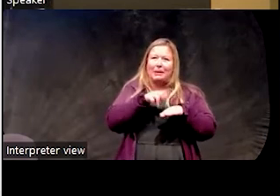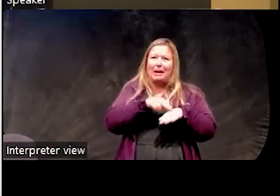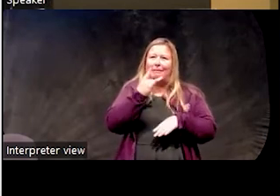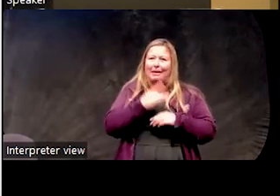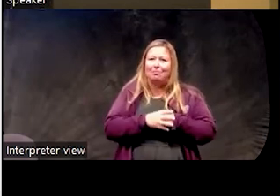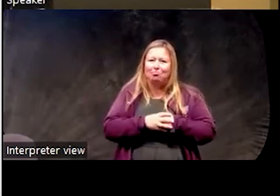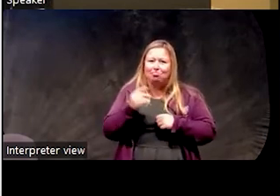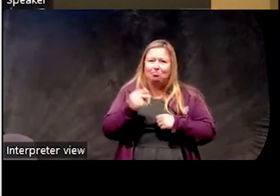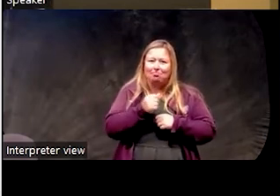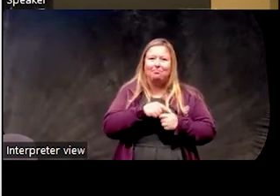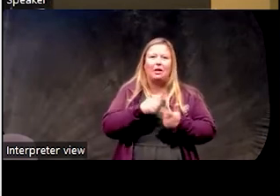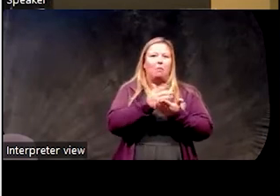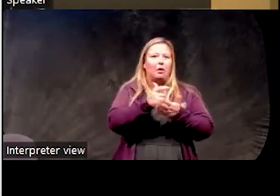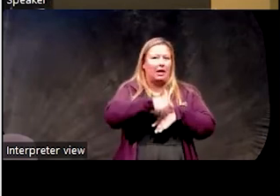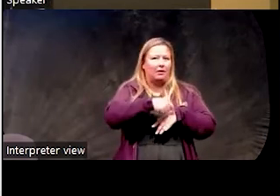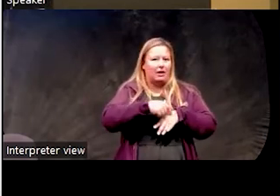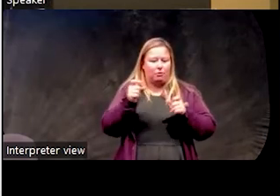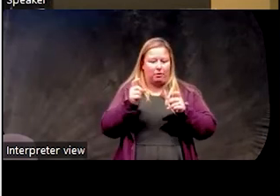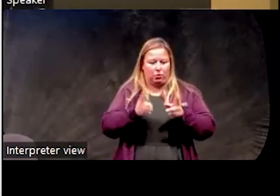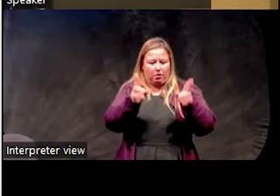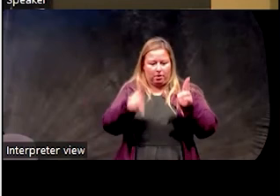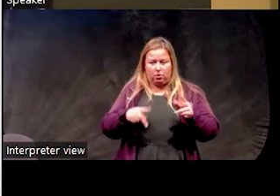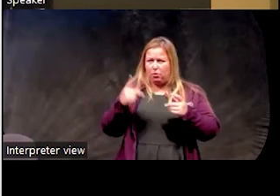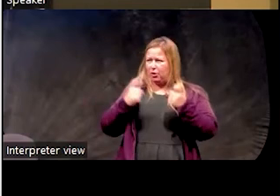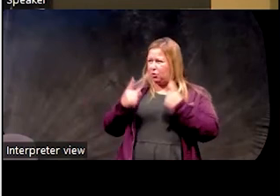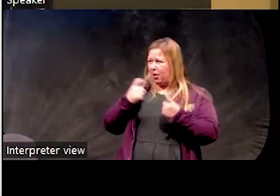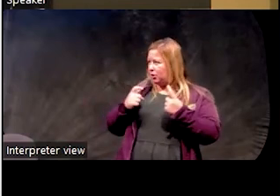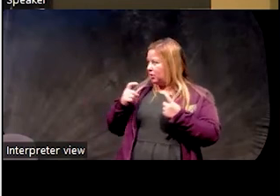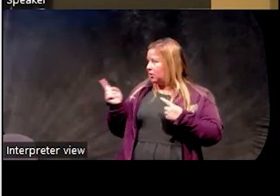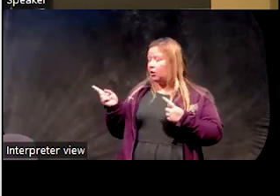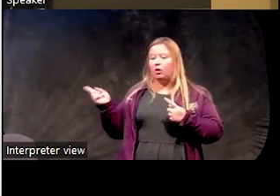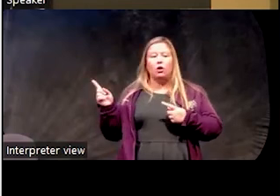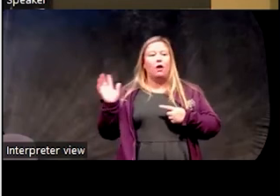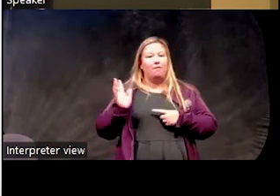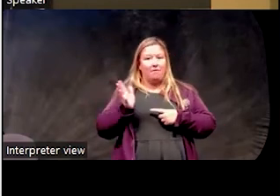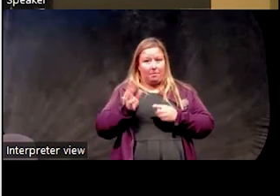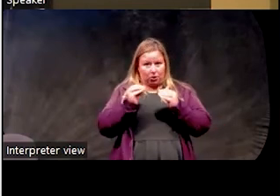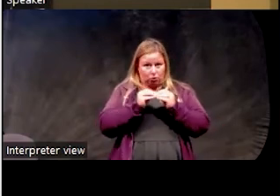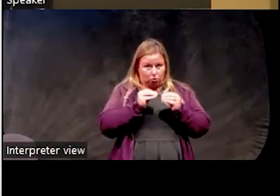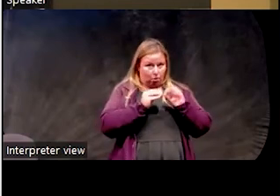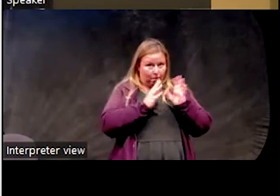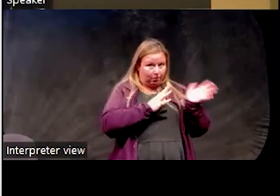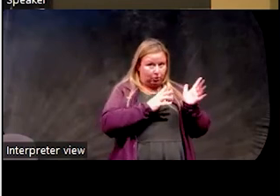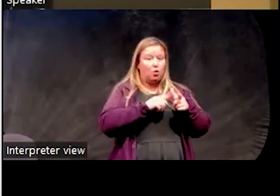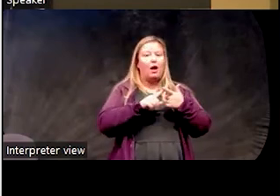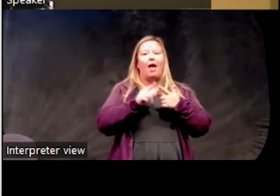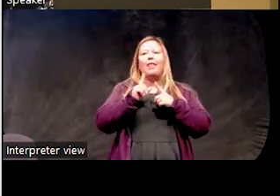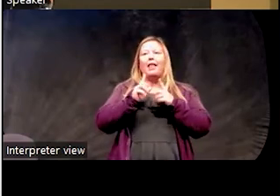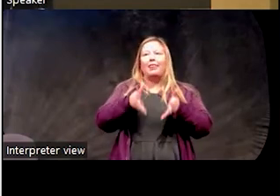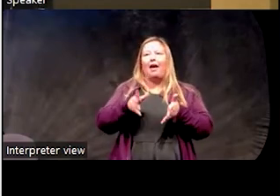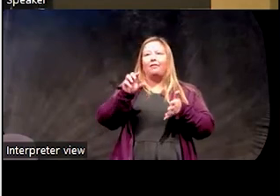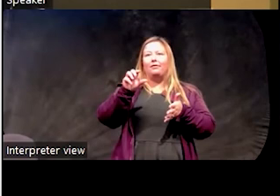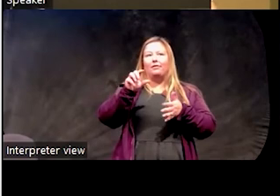Um, yes, we're almost out of time. I'm to slide through. Do you want to do questions? Do you have five minutes more? It's going to be best 10 minutes. Oh,